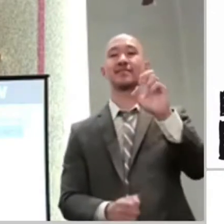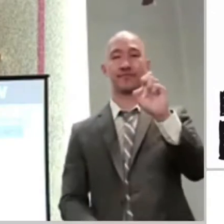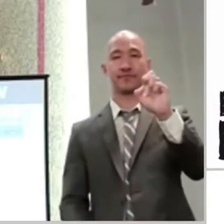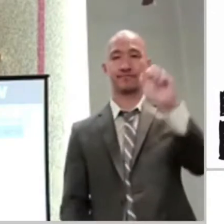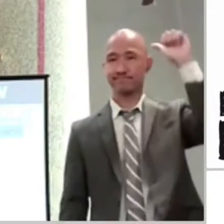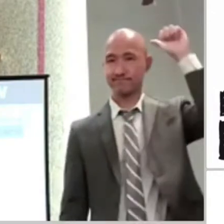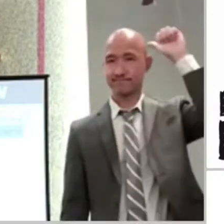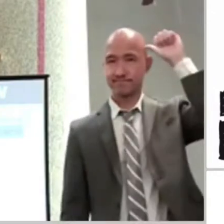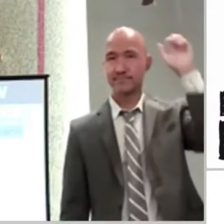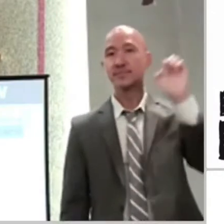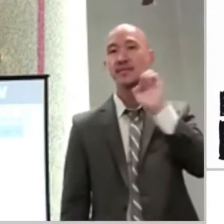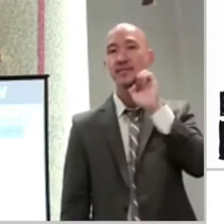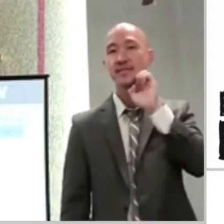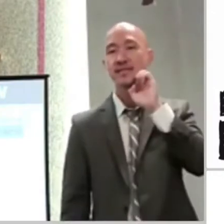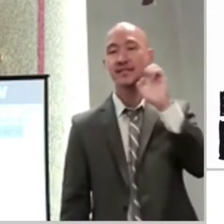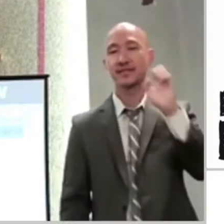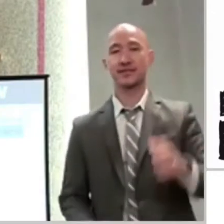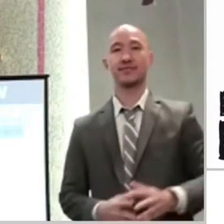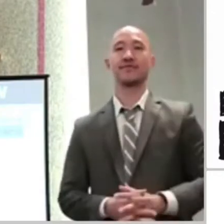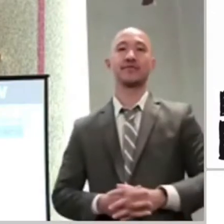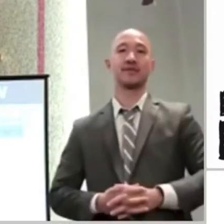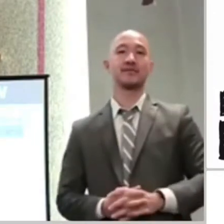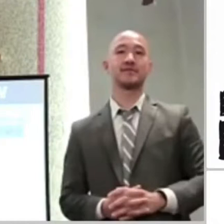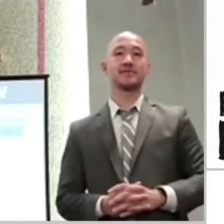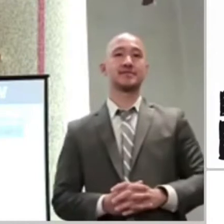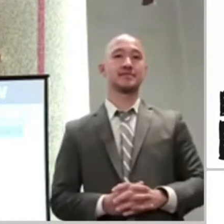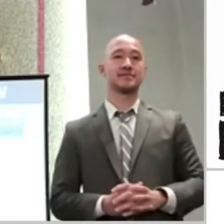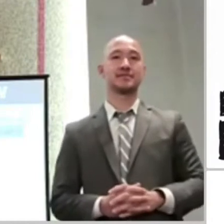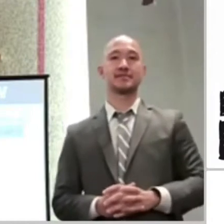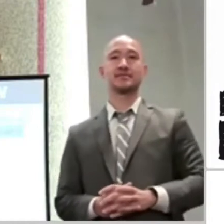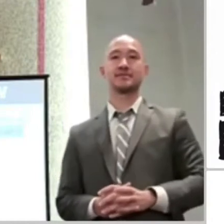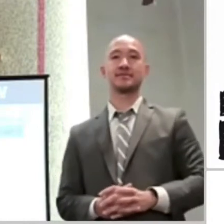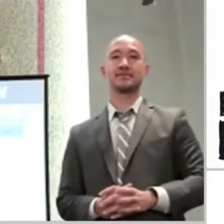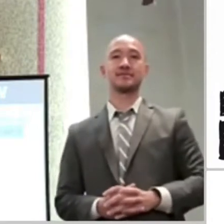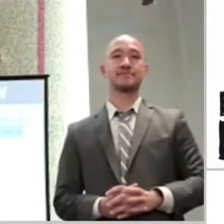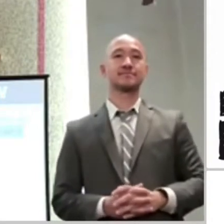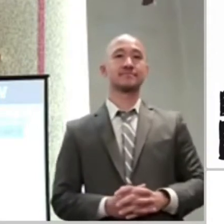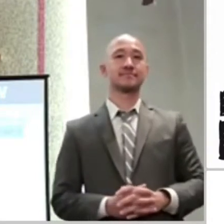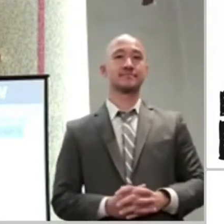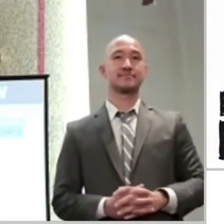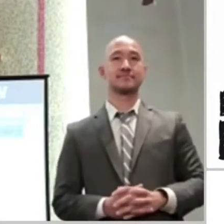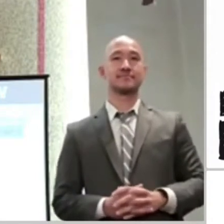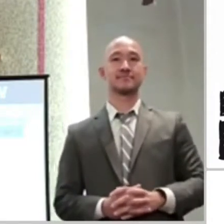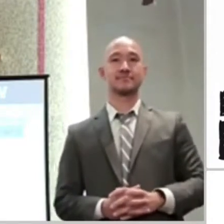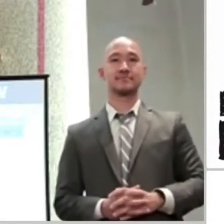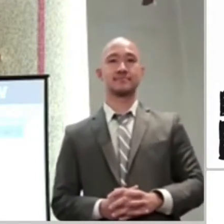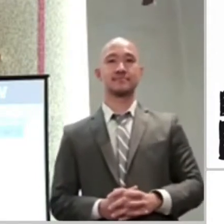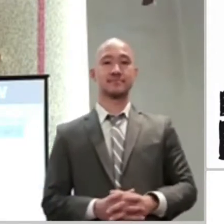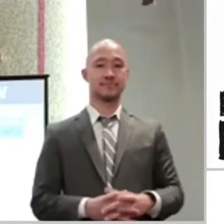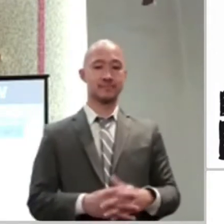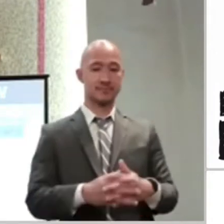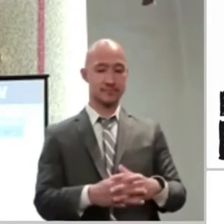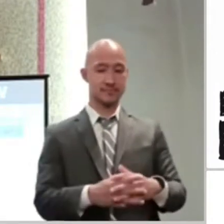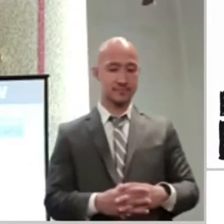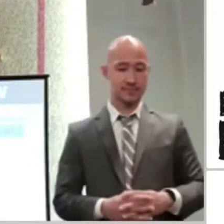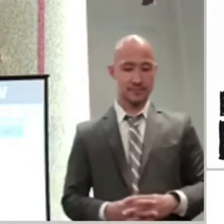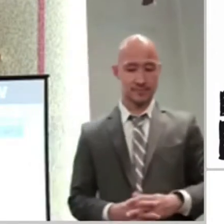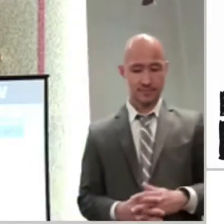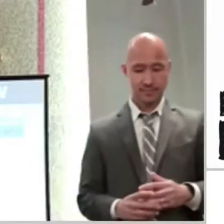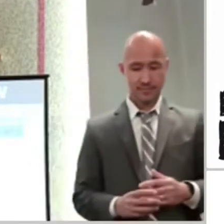But we need to believe him. Let's not trust people. Let's stop trusting ourselves.